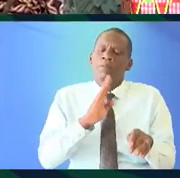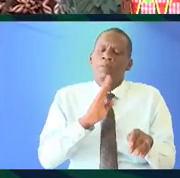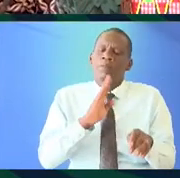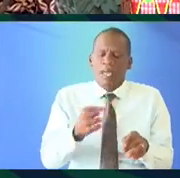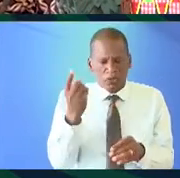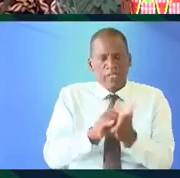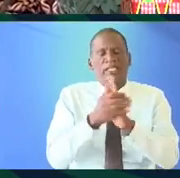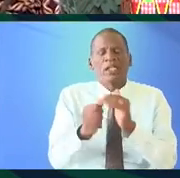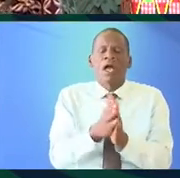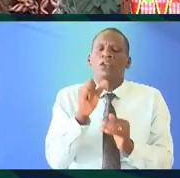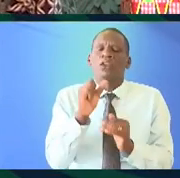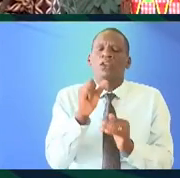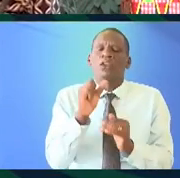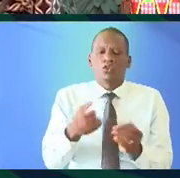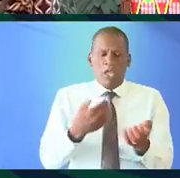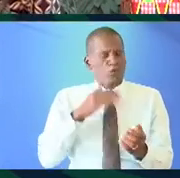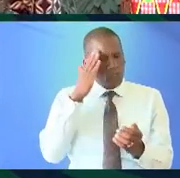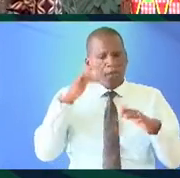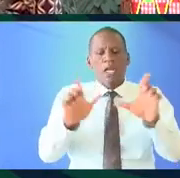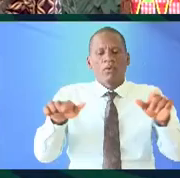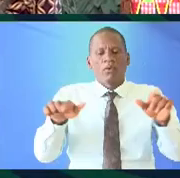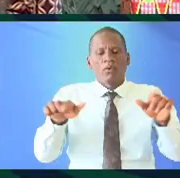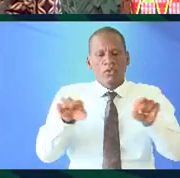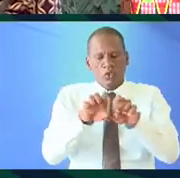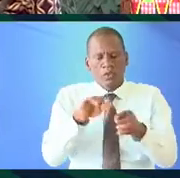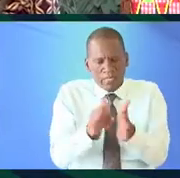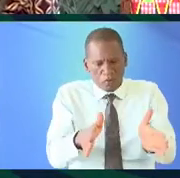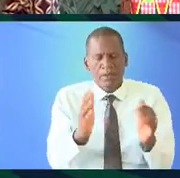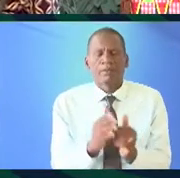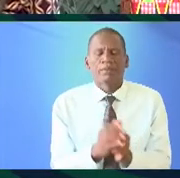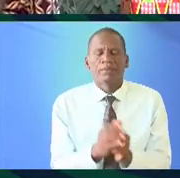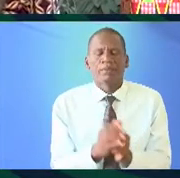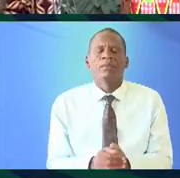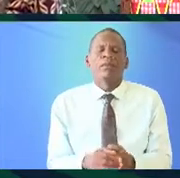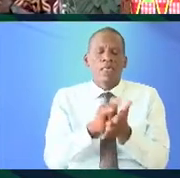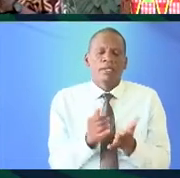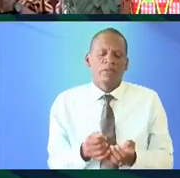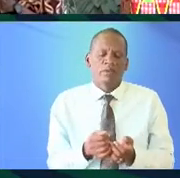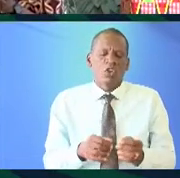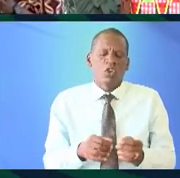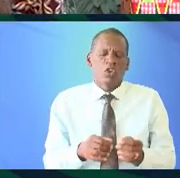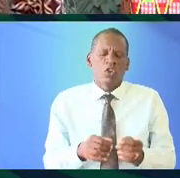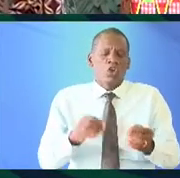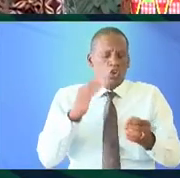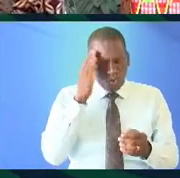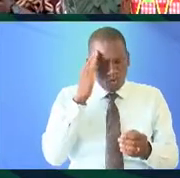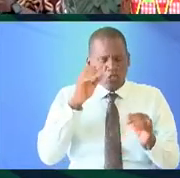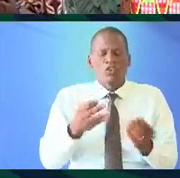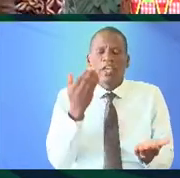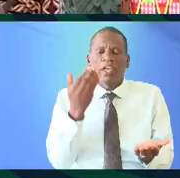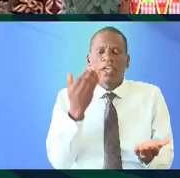that is a skill and so we have to think of language also in that in that way that knowledge